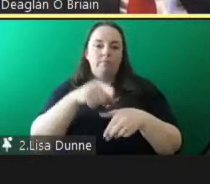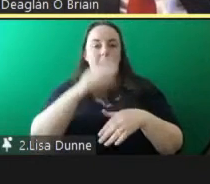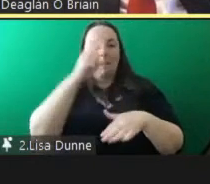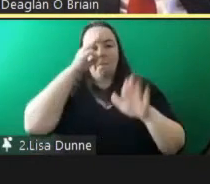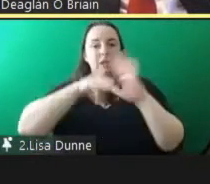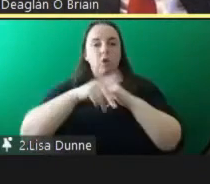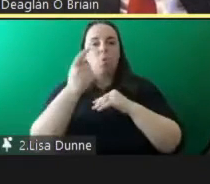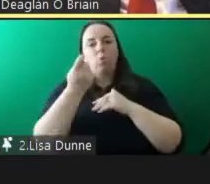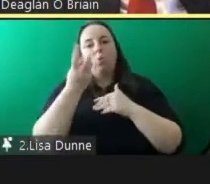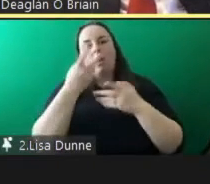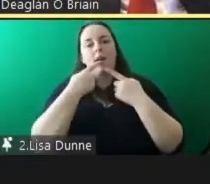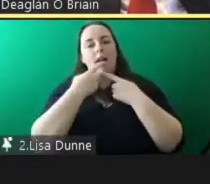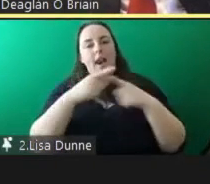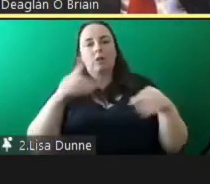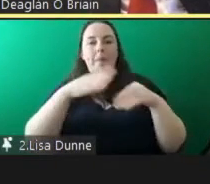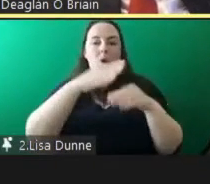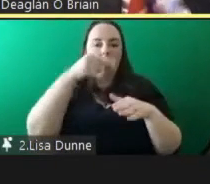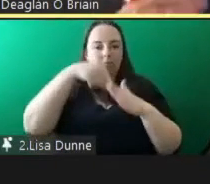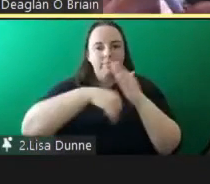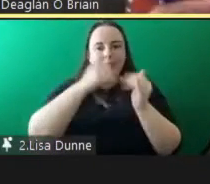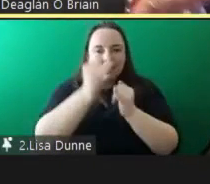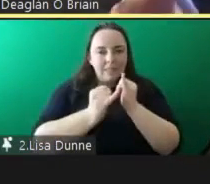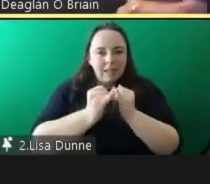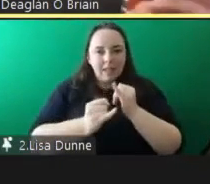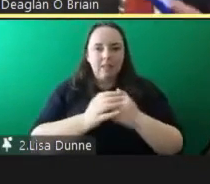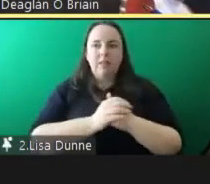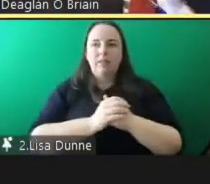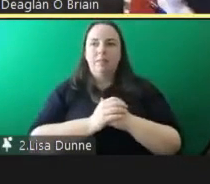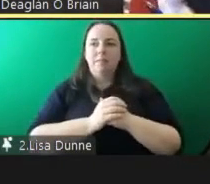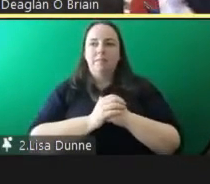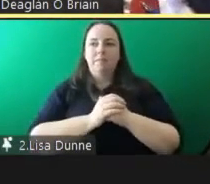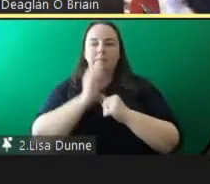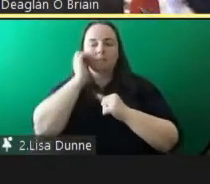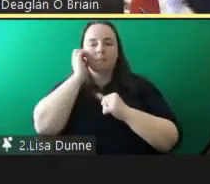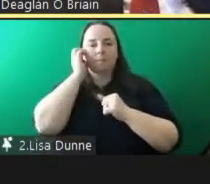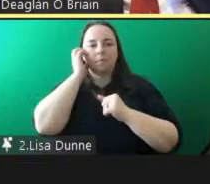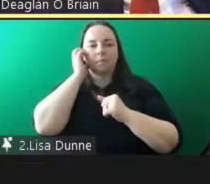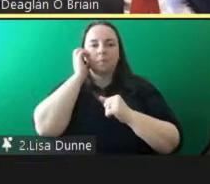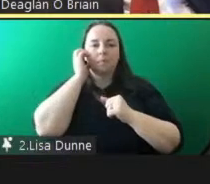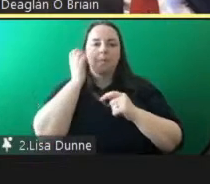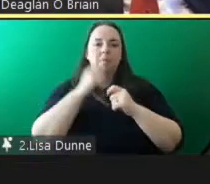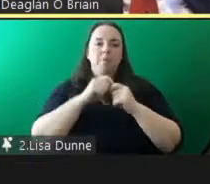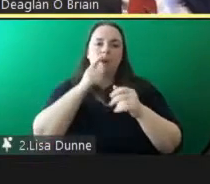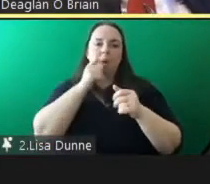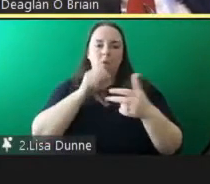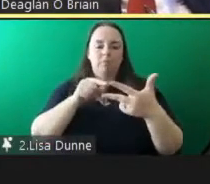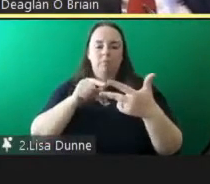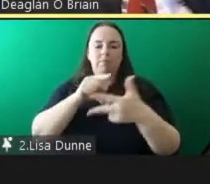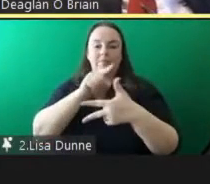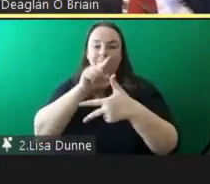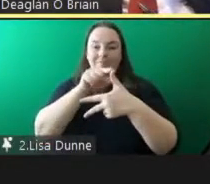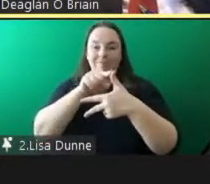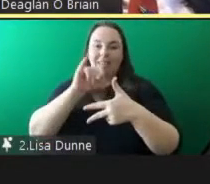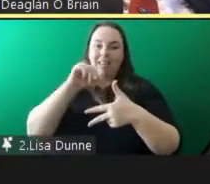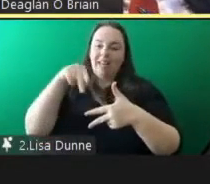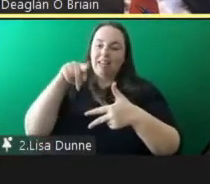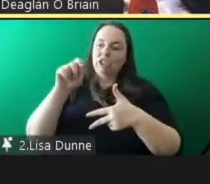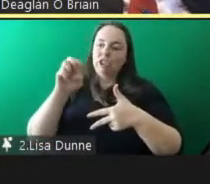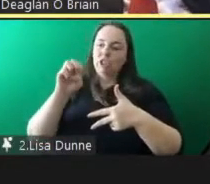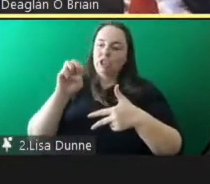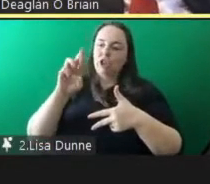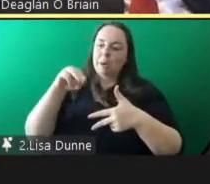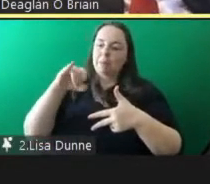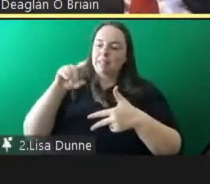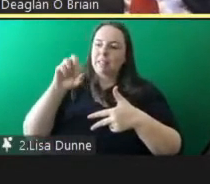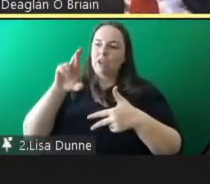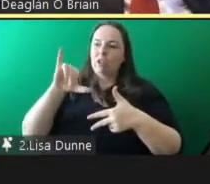then finally intermediaries and there's a distinction that is important for me to stress between the supports